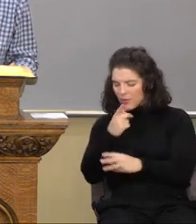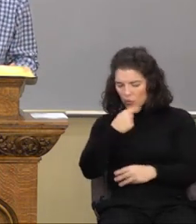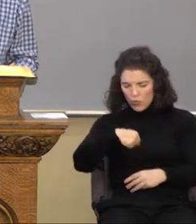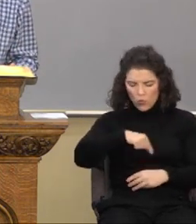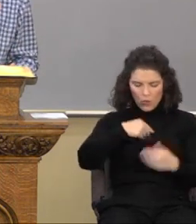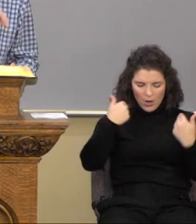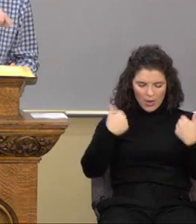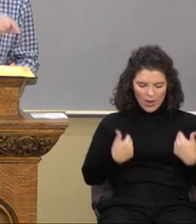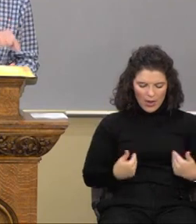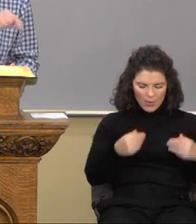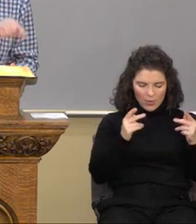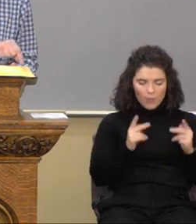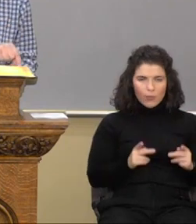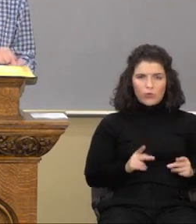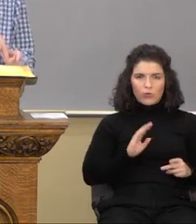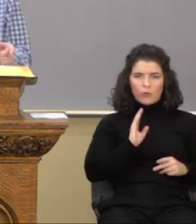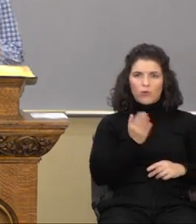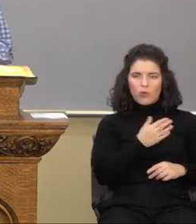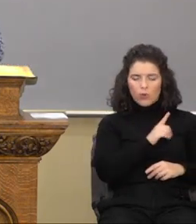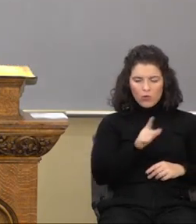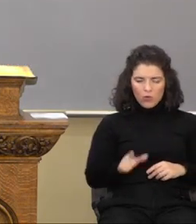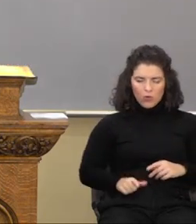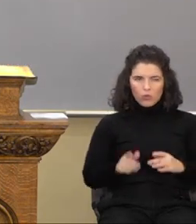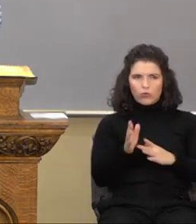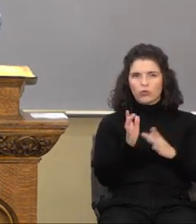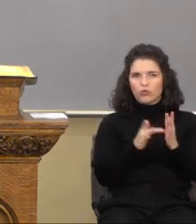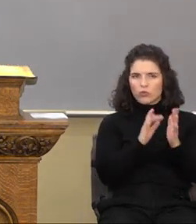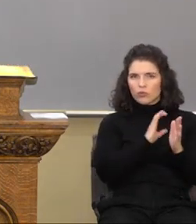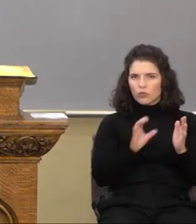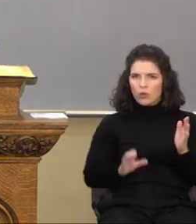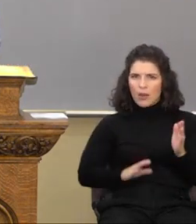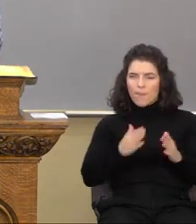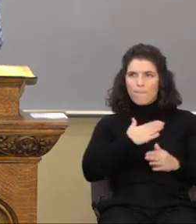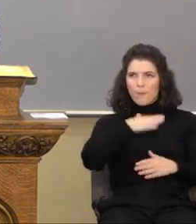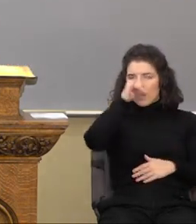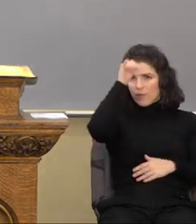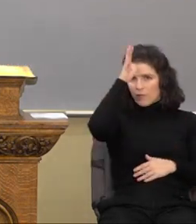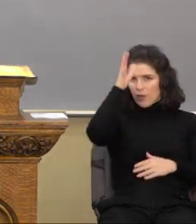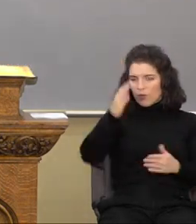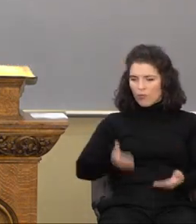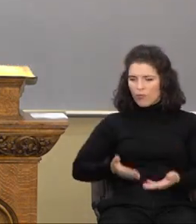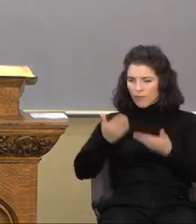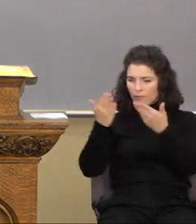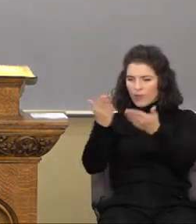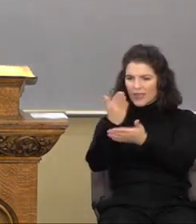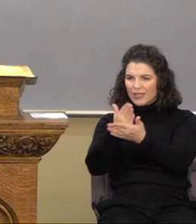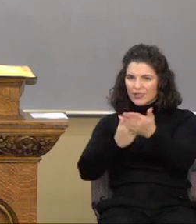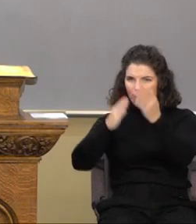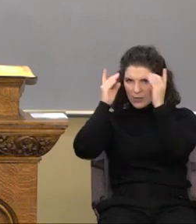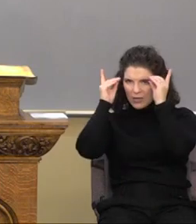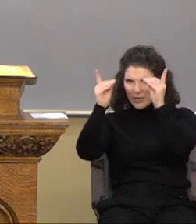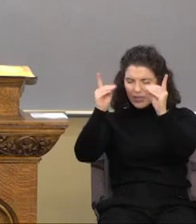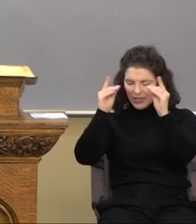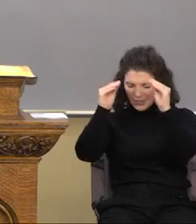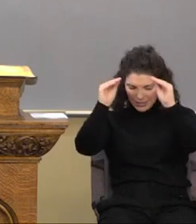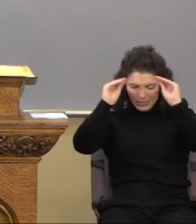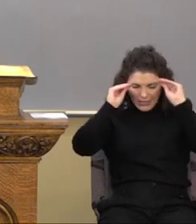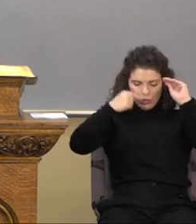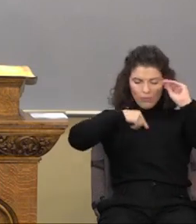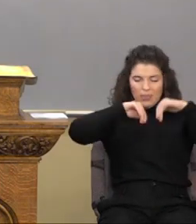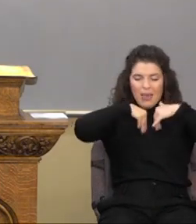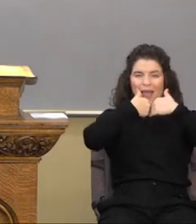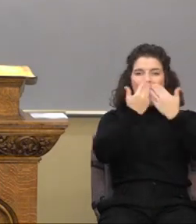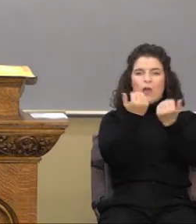in the person of our Lord Jesus Christ. And my father provides some doctrine that teaches me how to